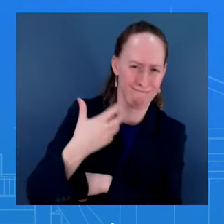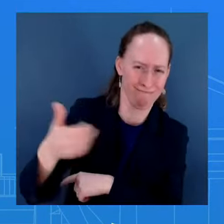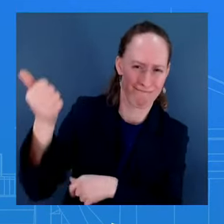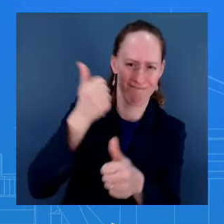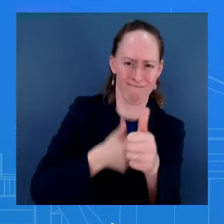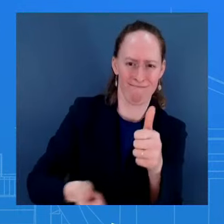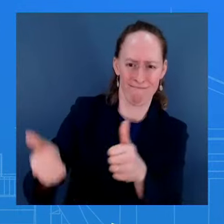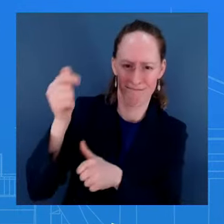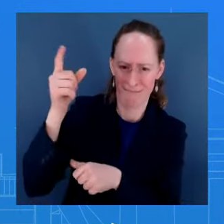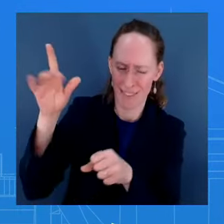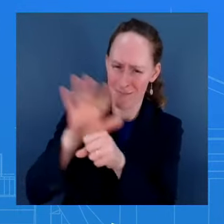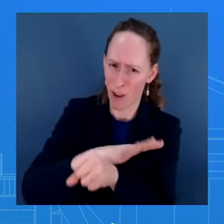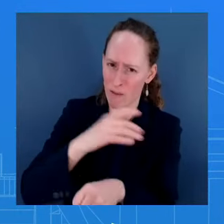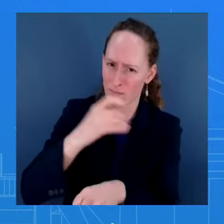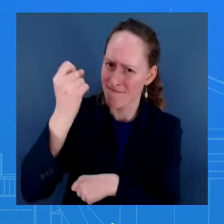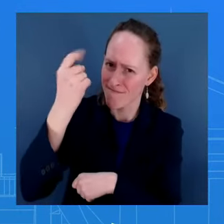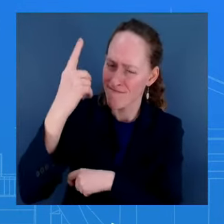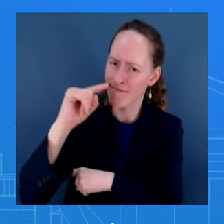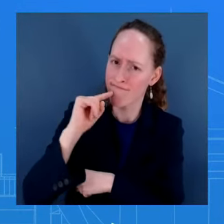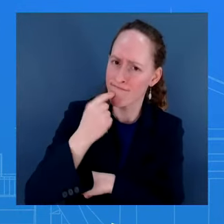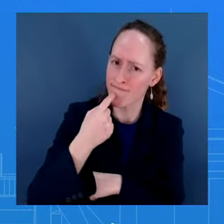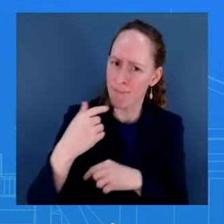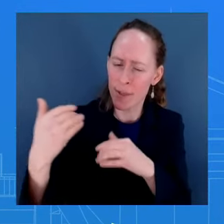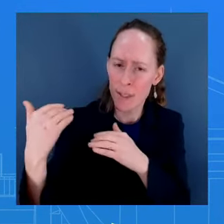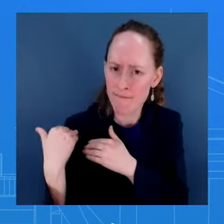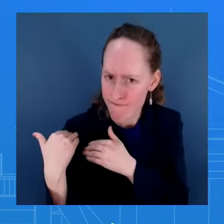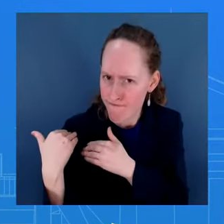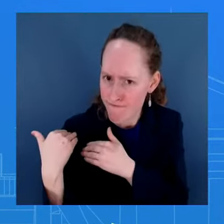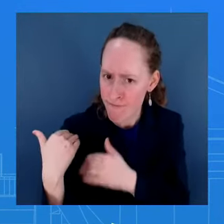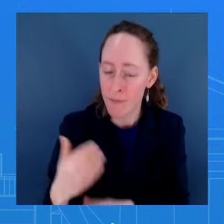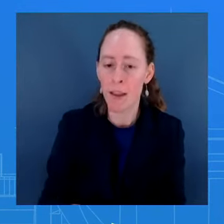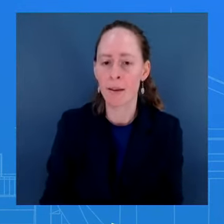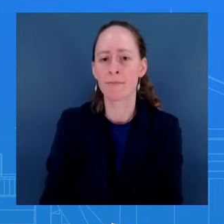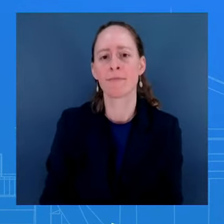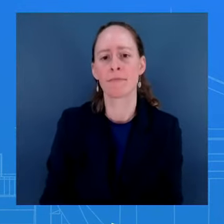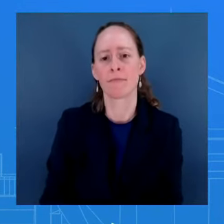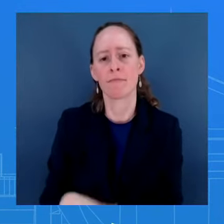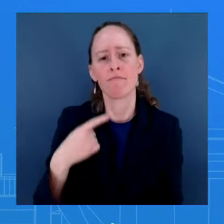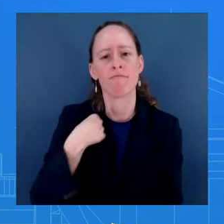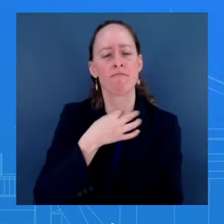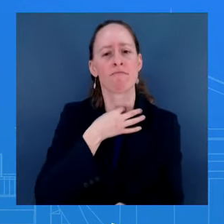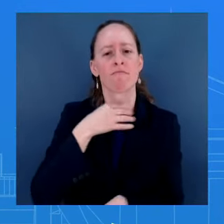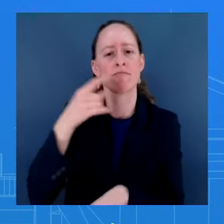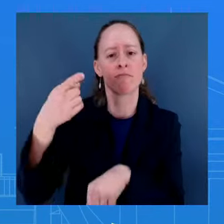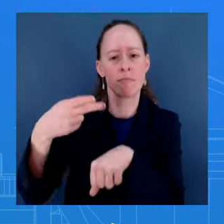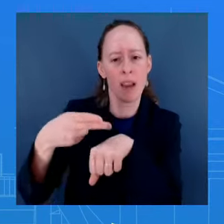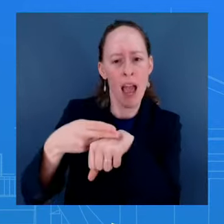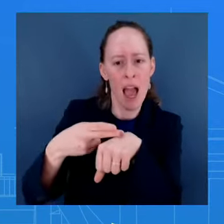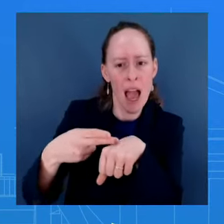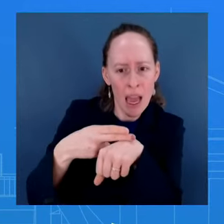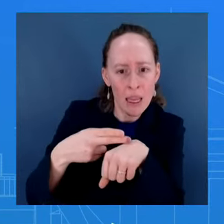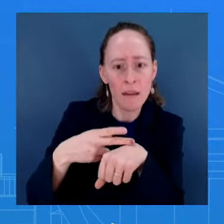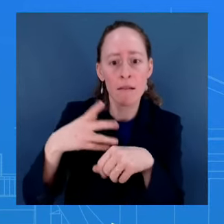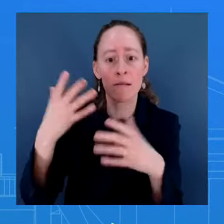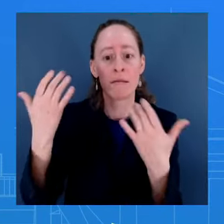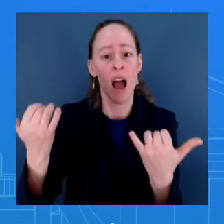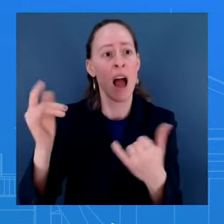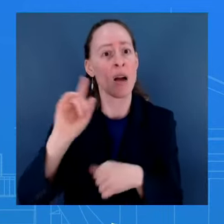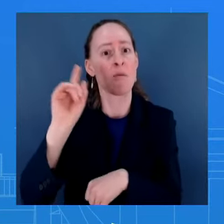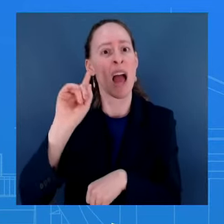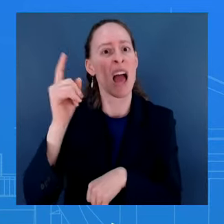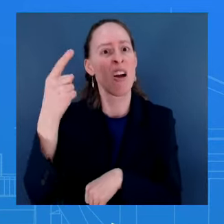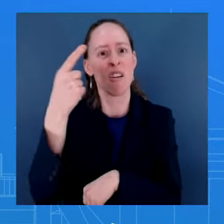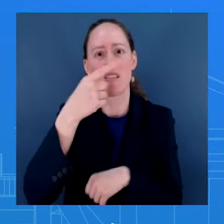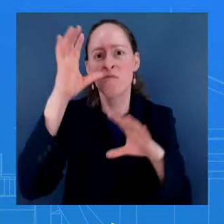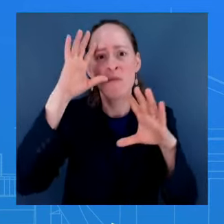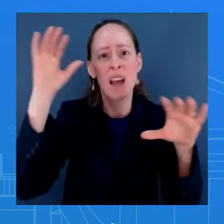the Prime Minister being in Puerto Rico, just to clarify, he's there on his own volition, or is the United